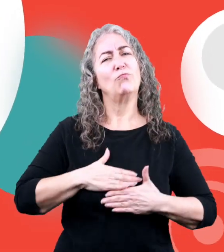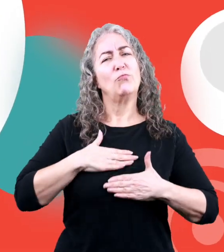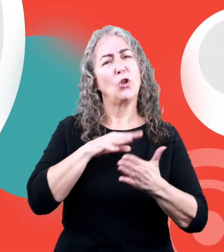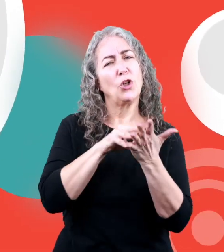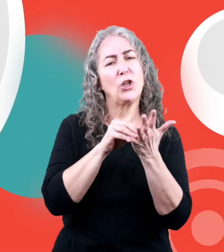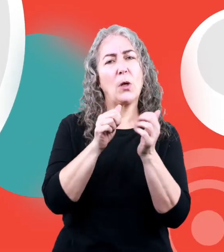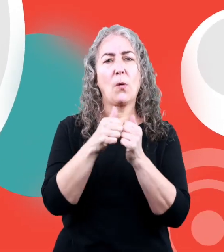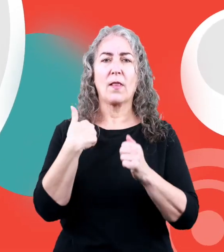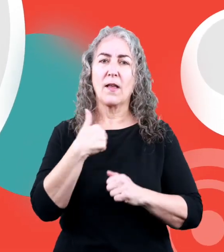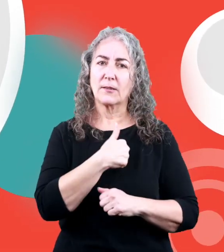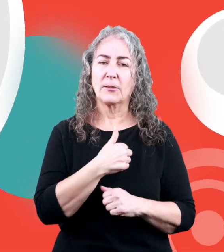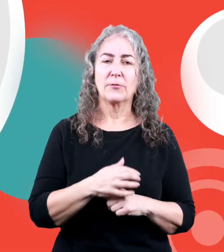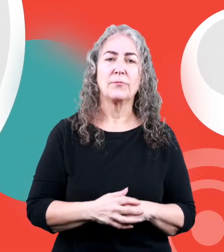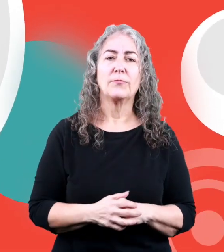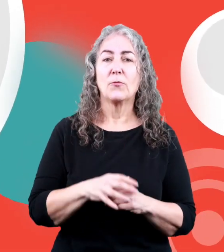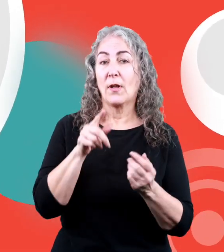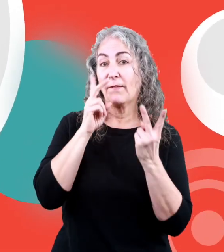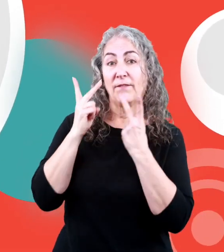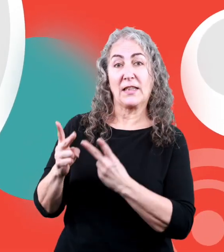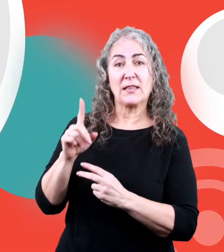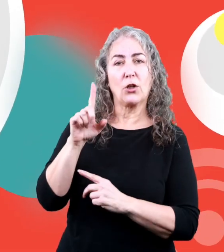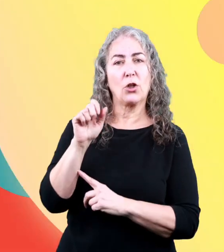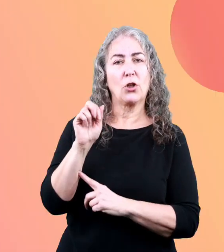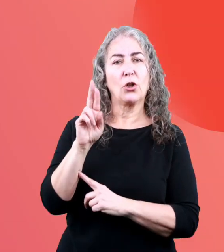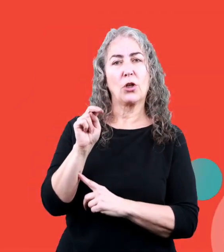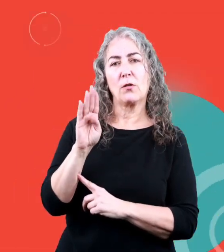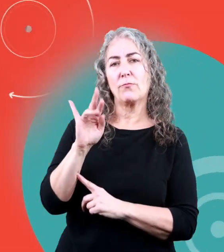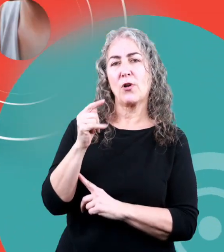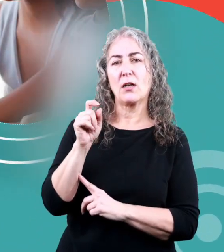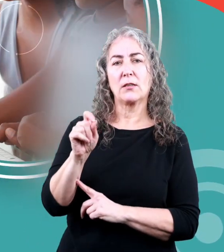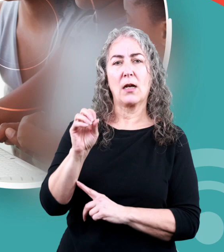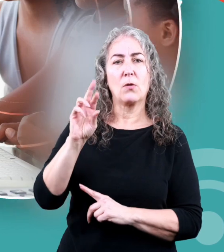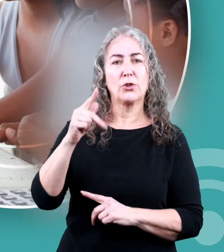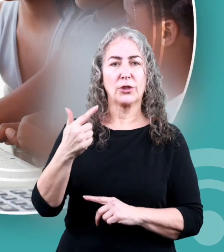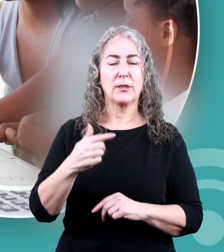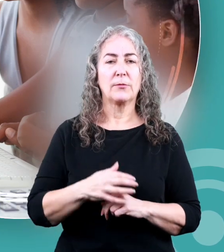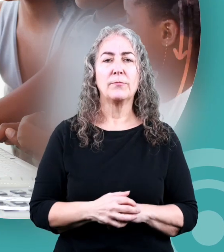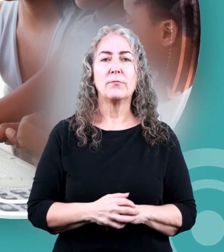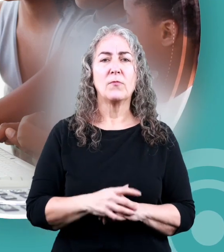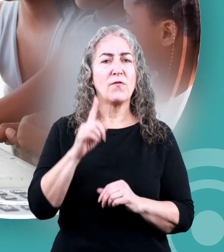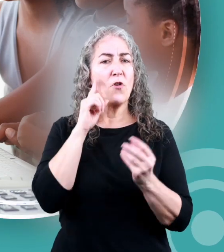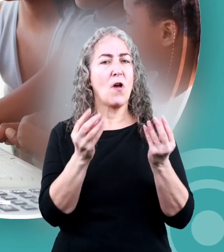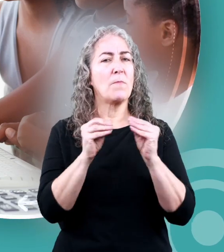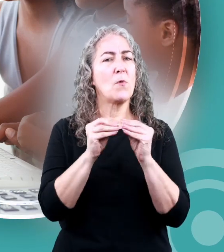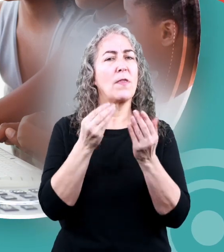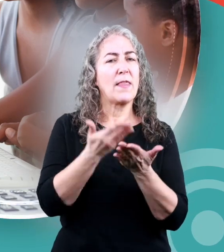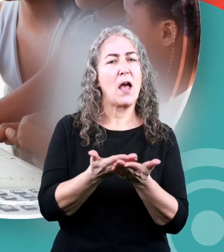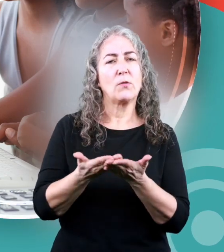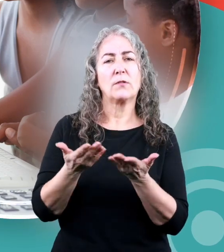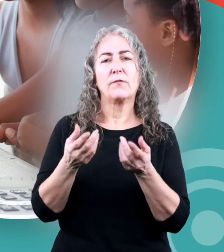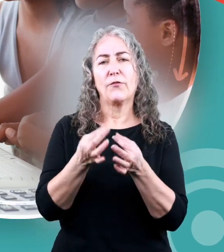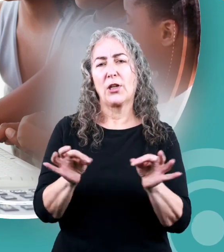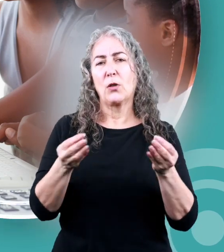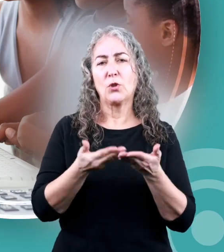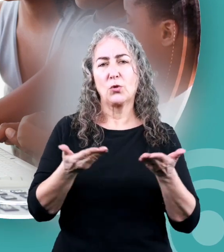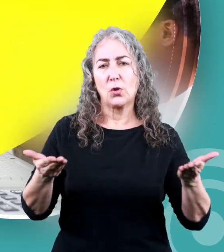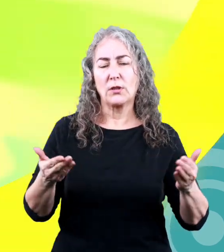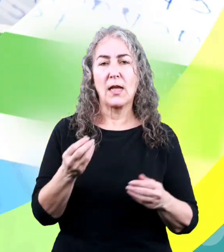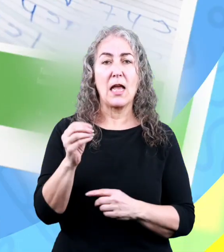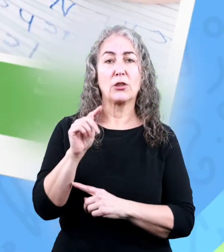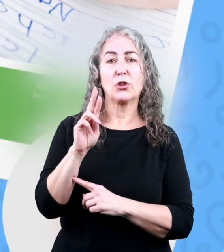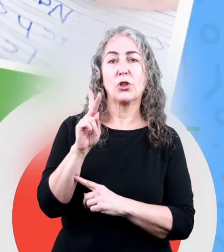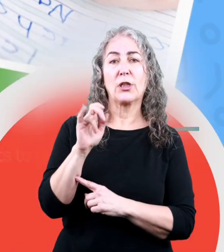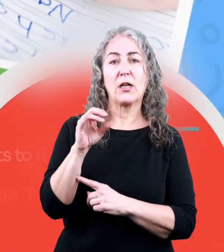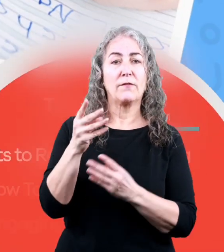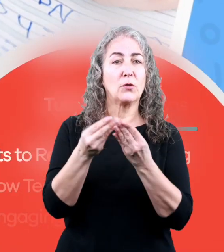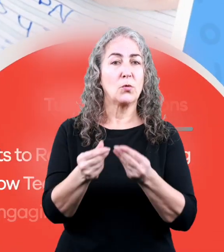Hope you had fun learning with us. Visit us at learnbright.org for thousands of free resources